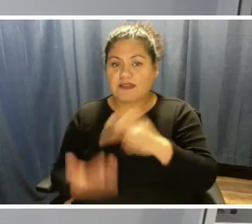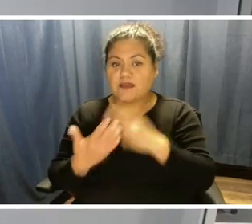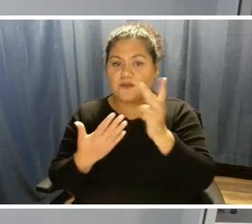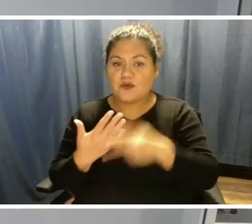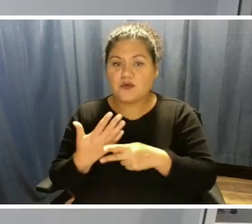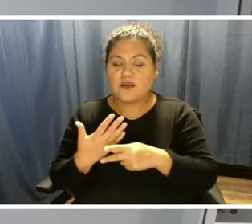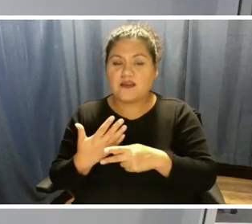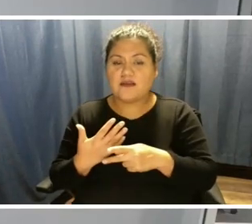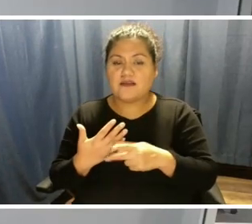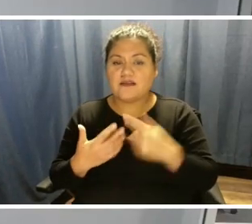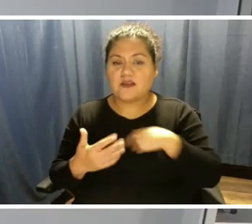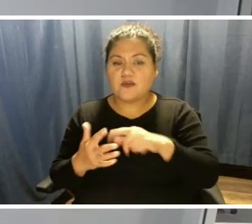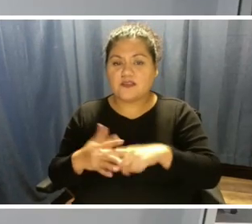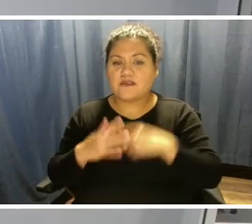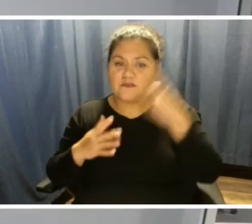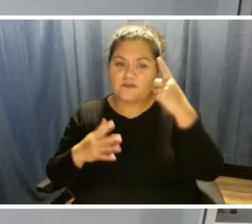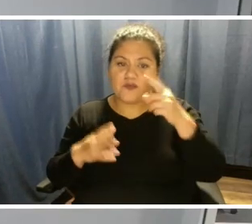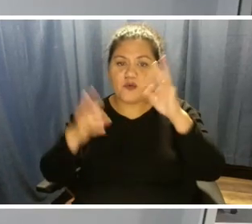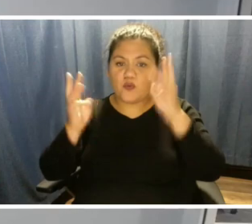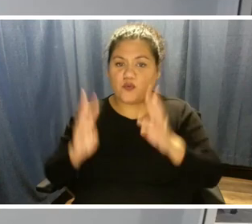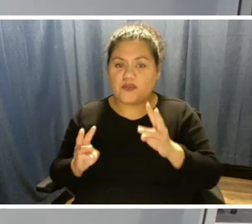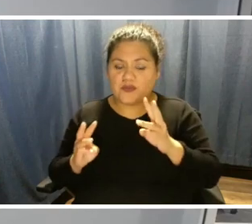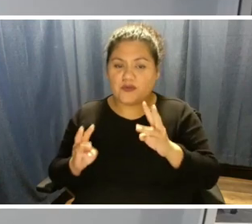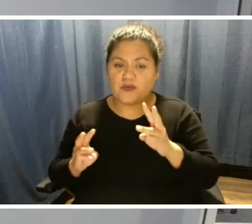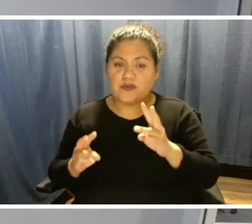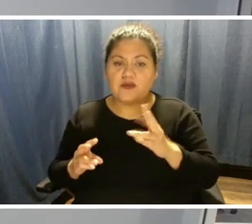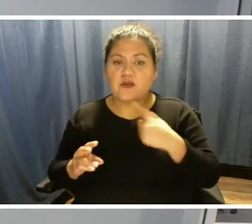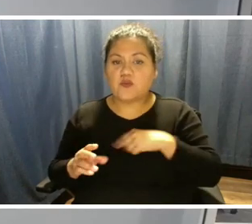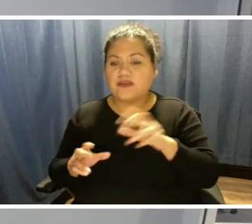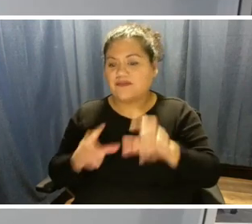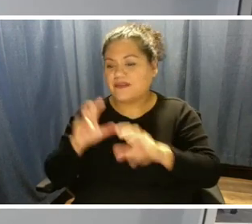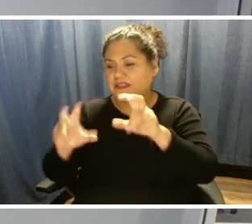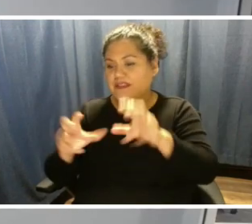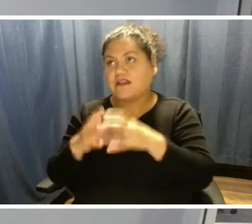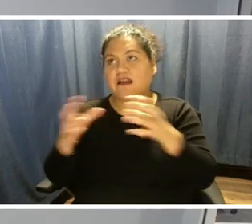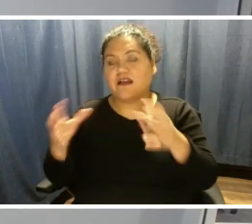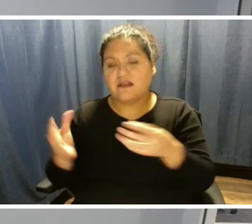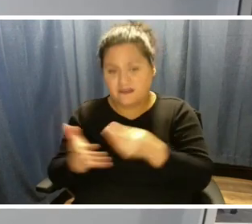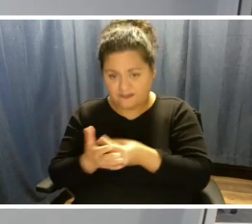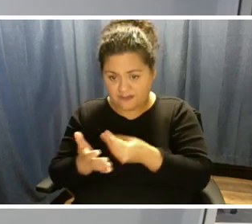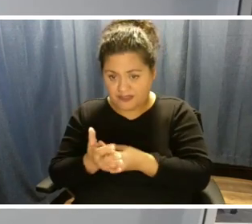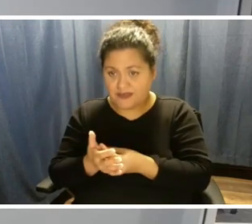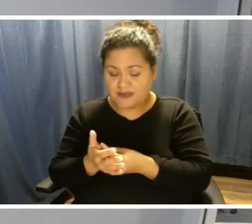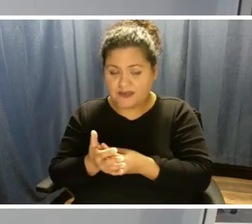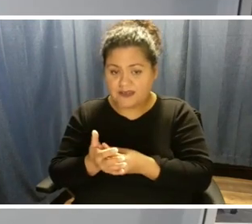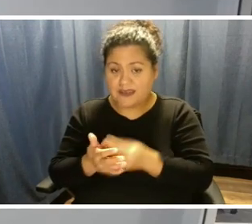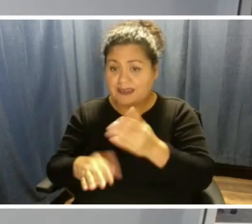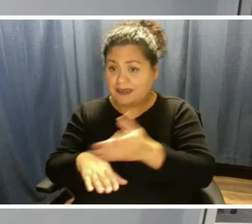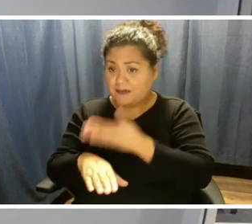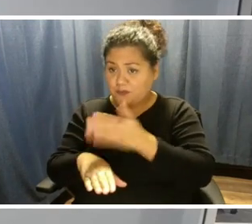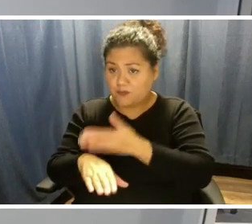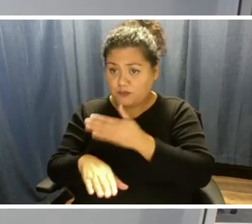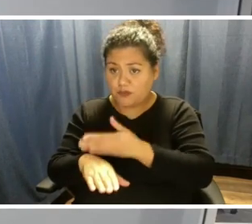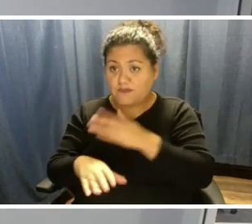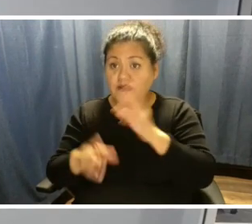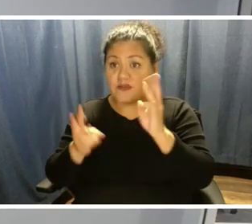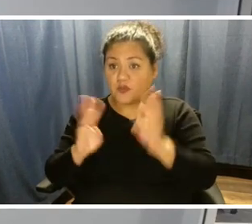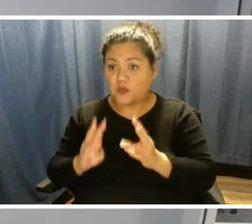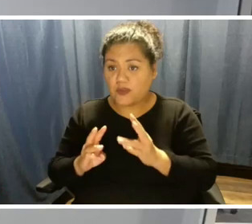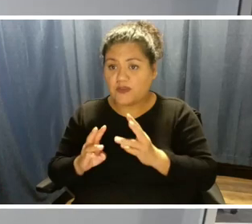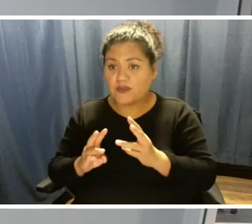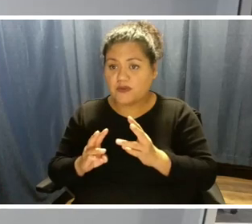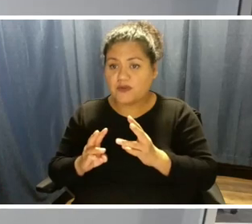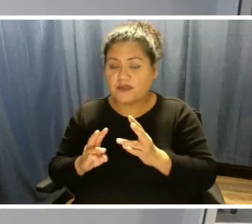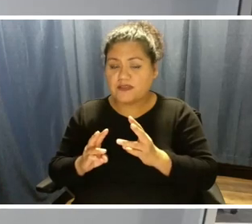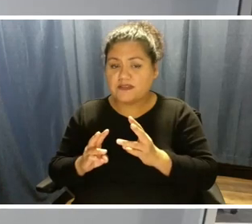weatherization, we have invested significant dollars in improving the weatherization in our plants